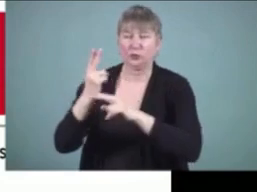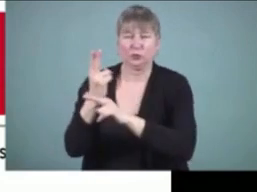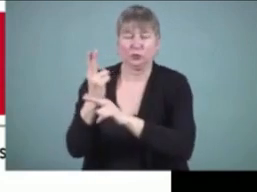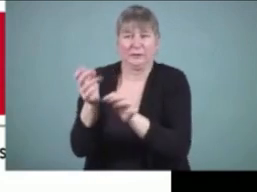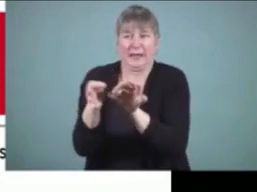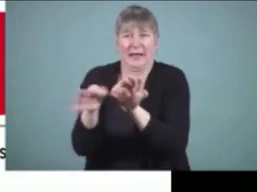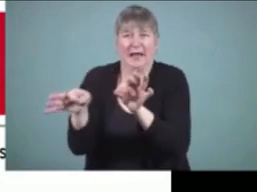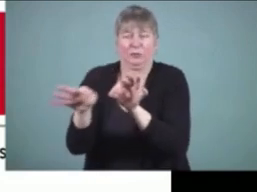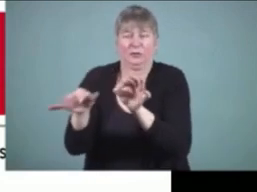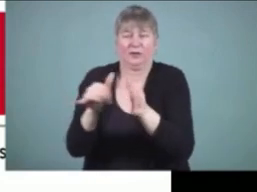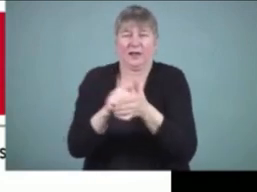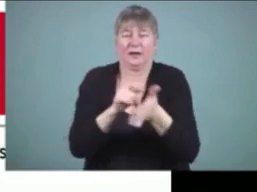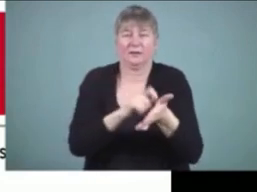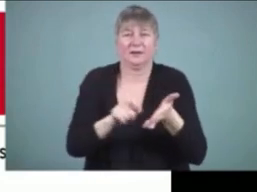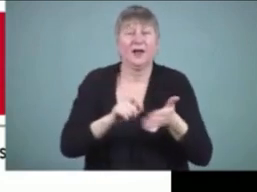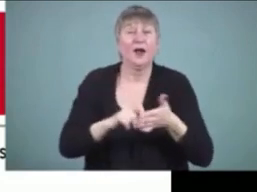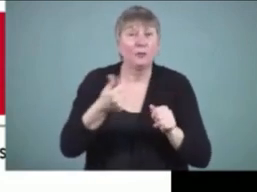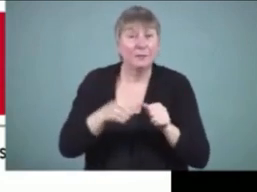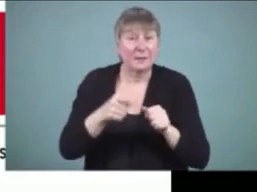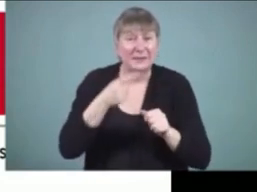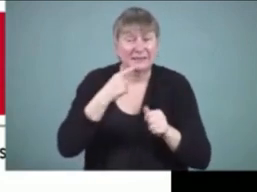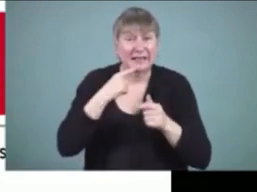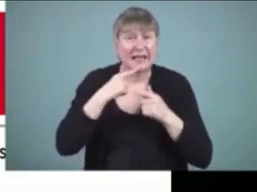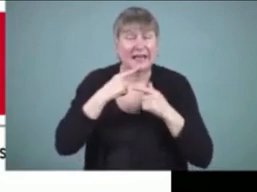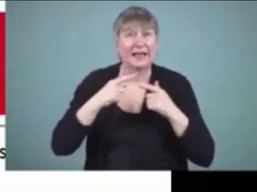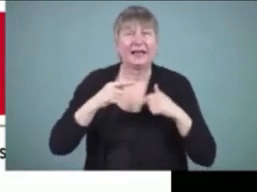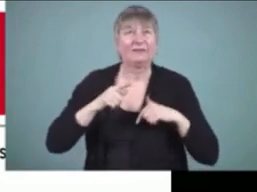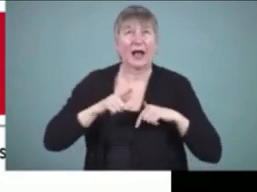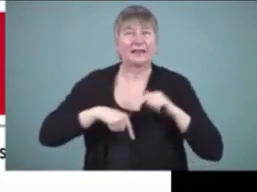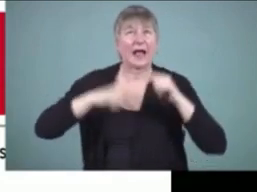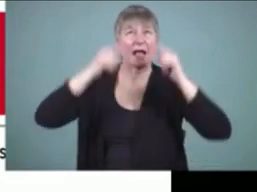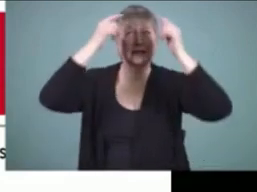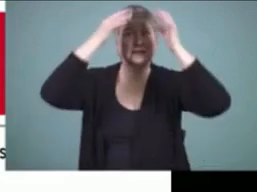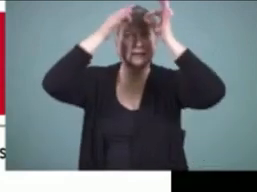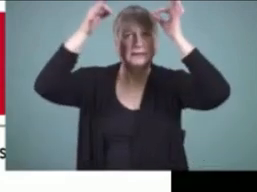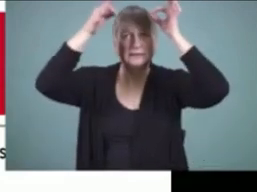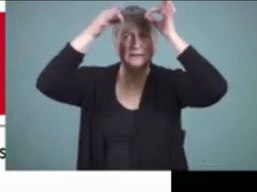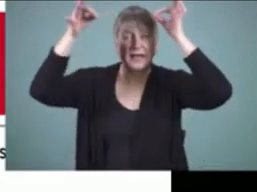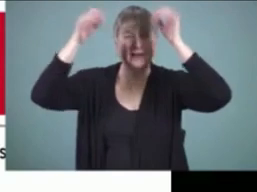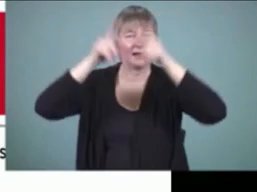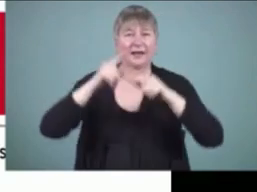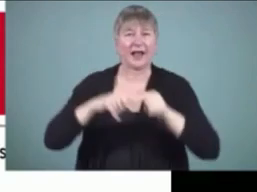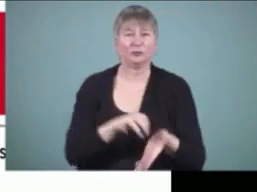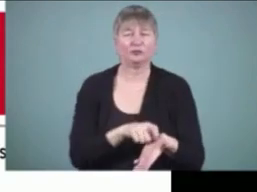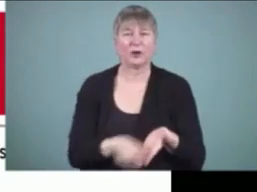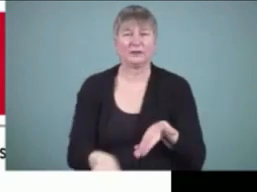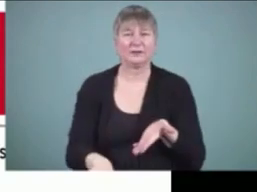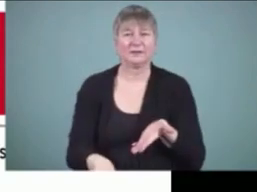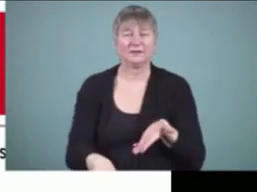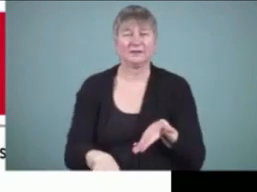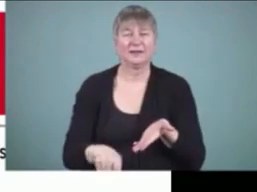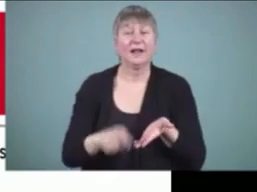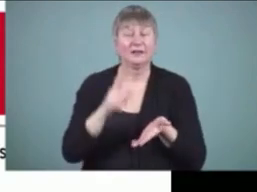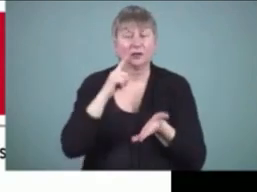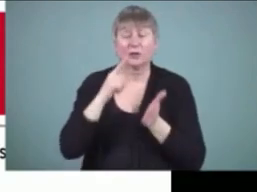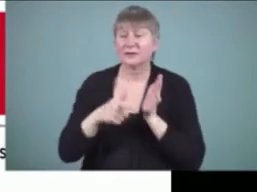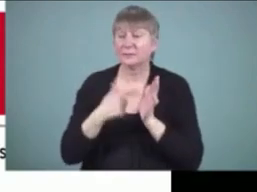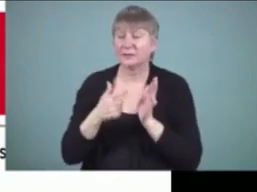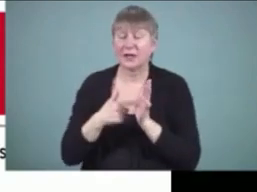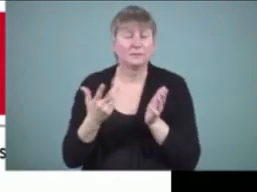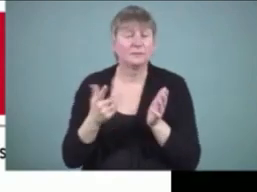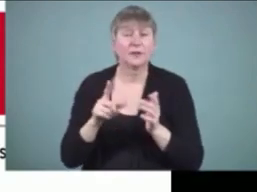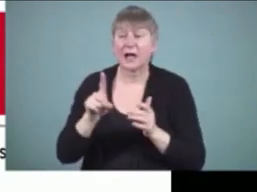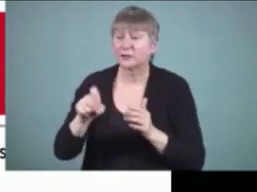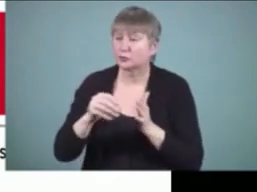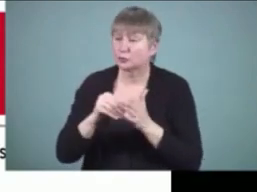i said about you can't write something you can't already say so we often ask students for example to provide an explanation